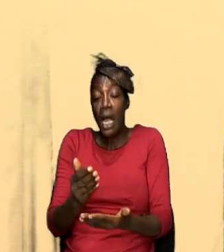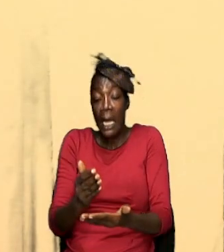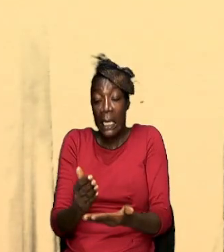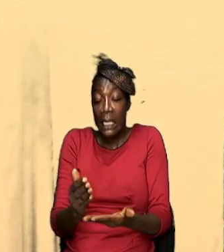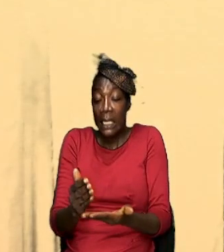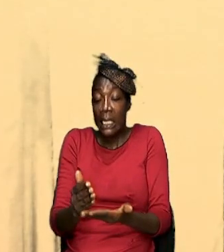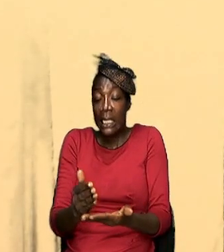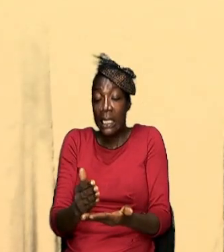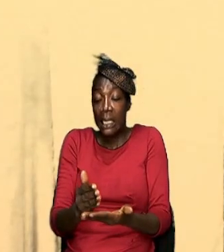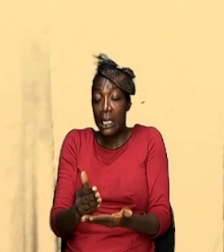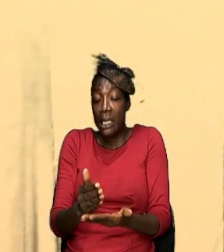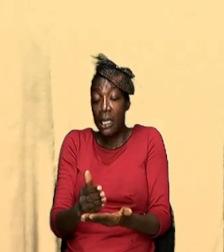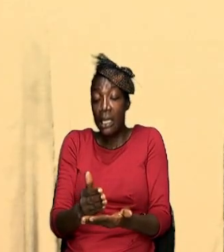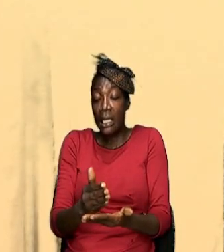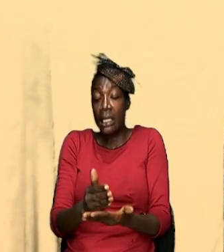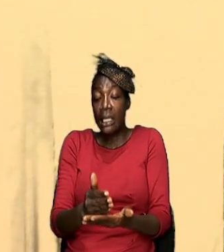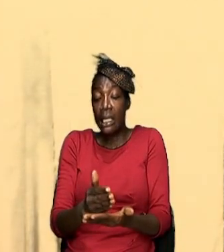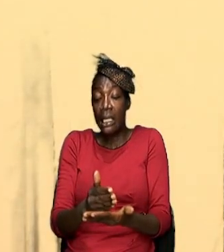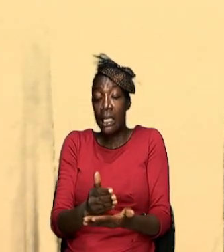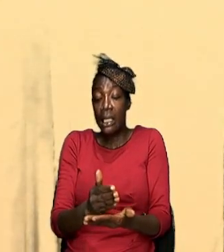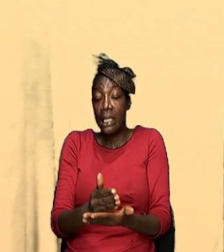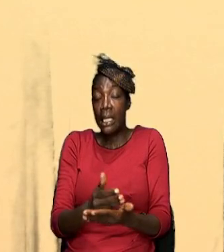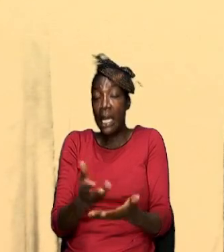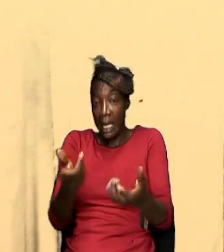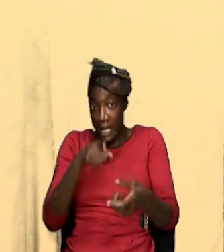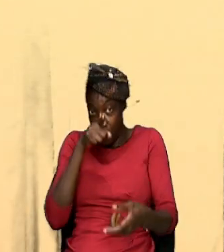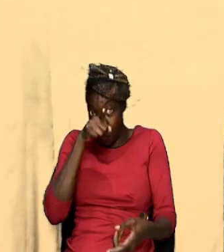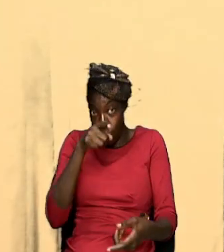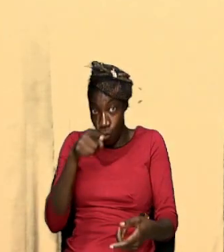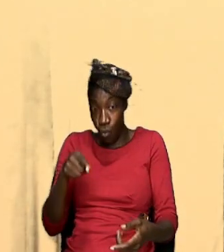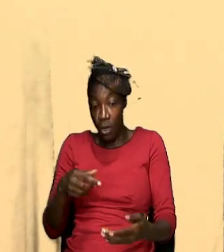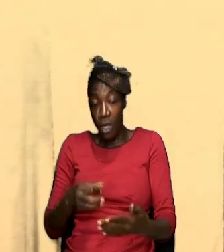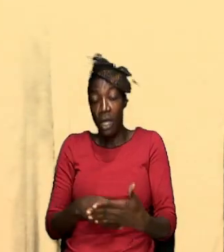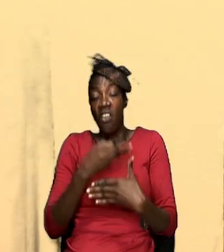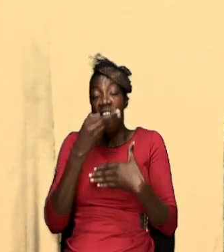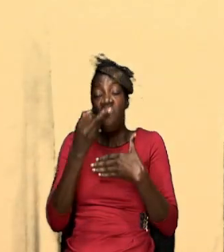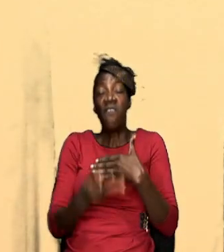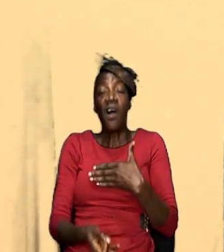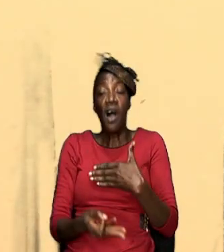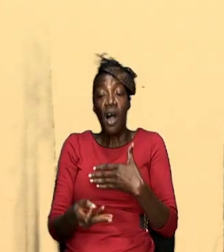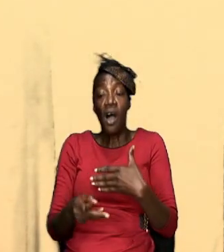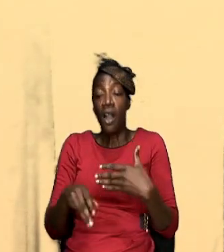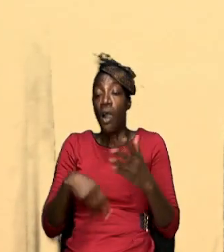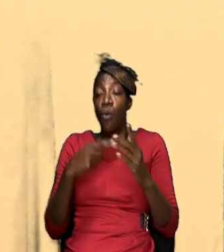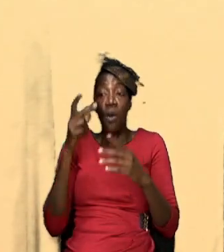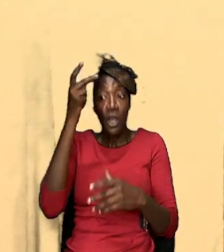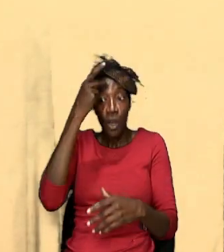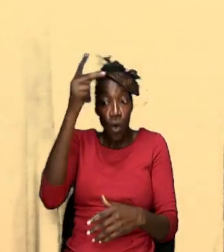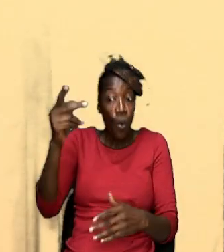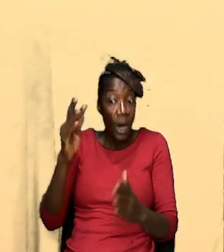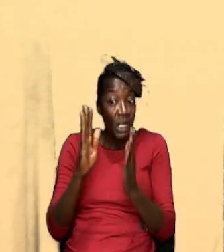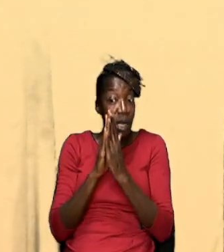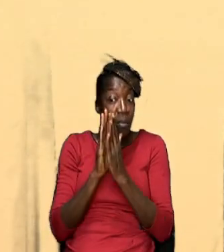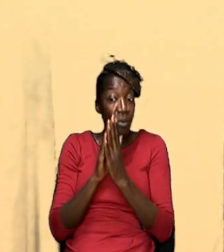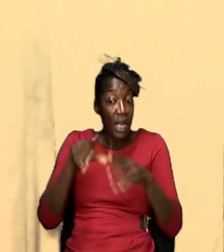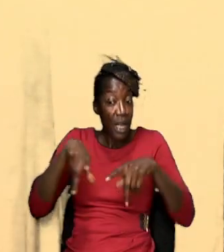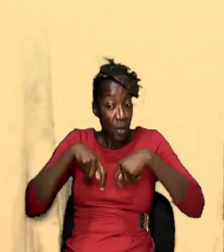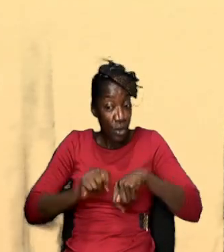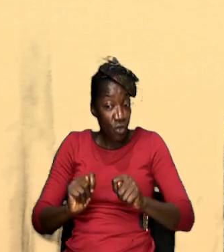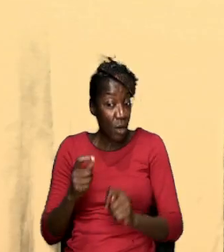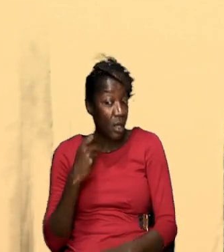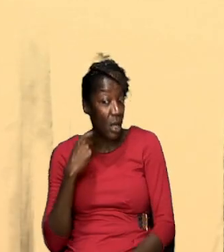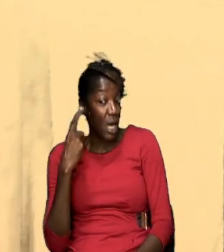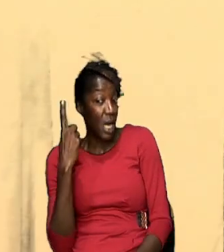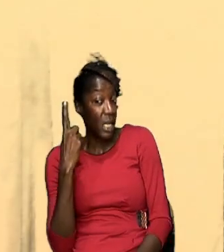it until he gets you to fall so when we watch and pray we are trying to understand where is it that the devil is trying to